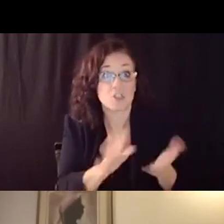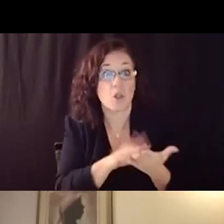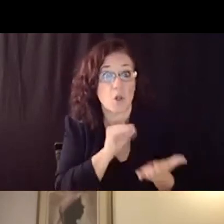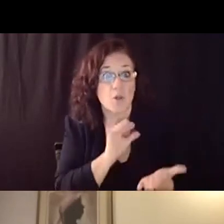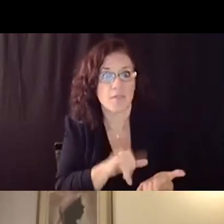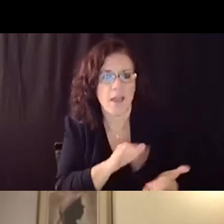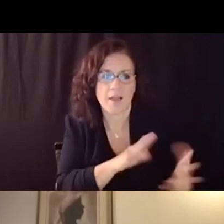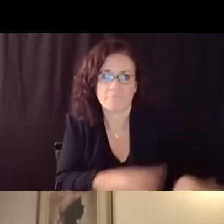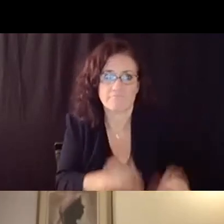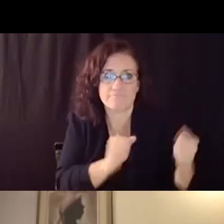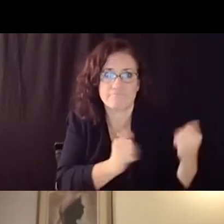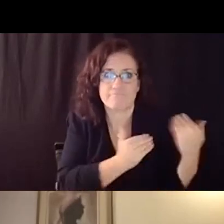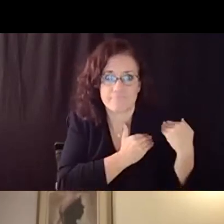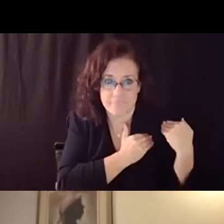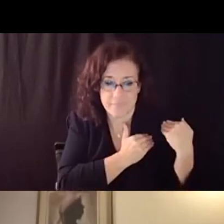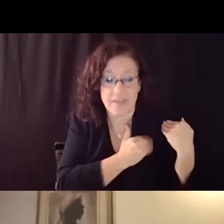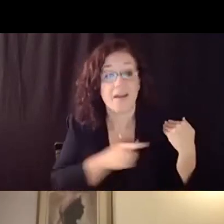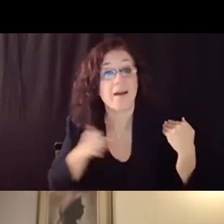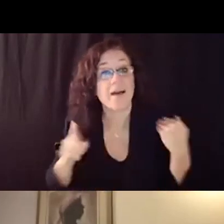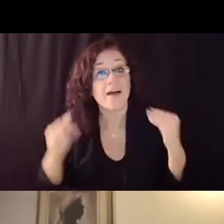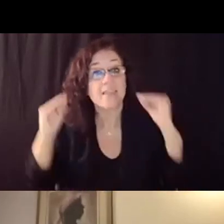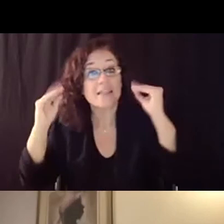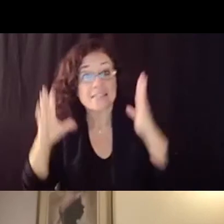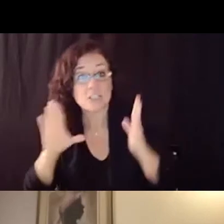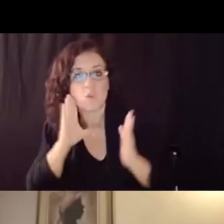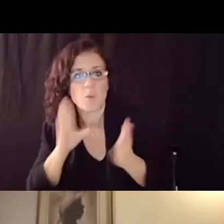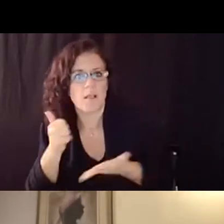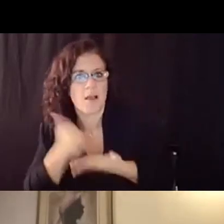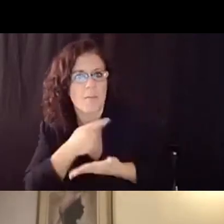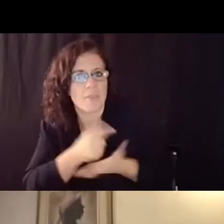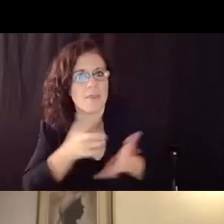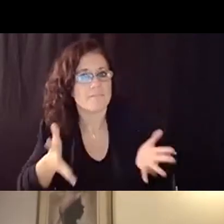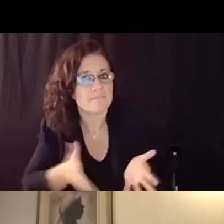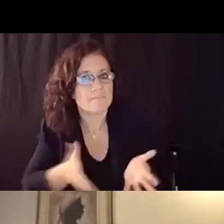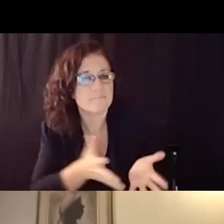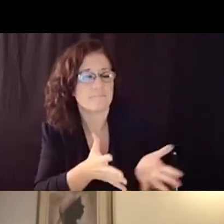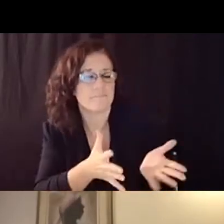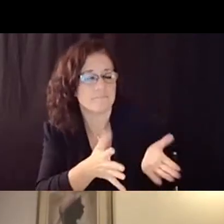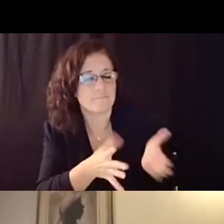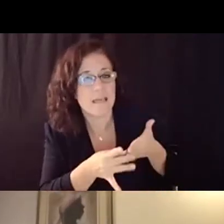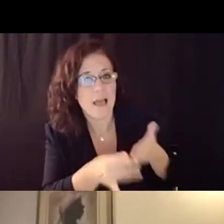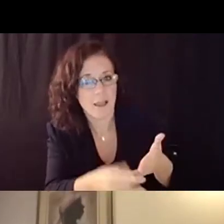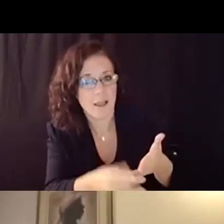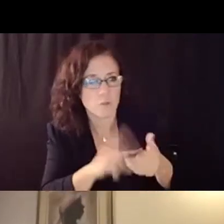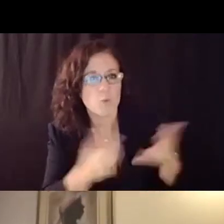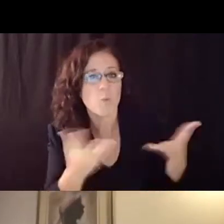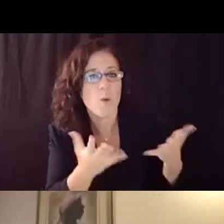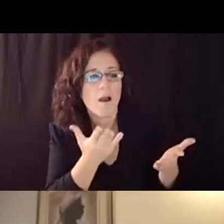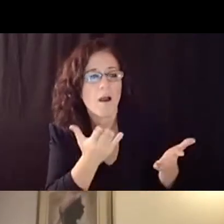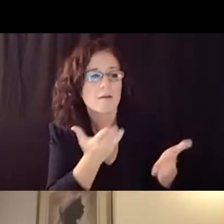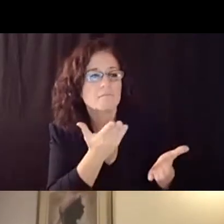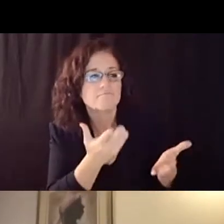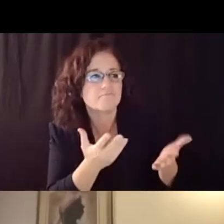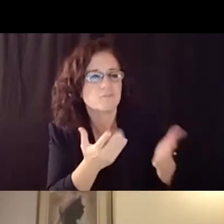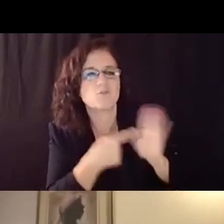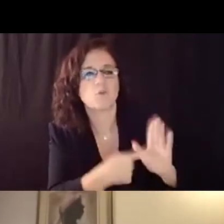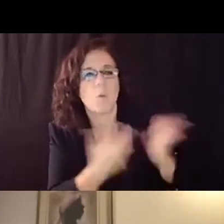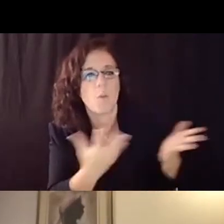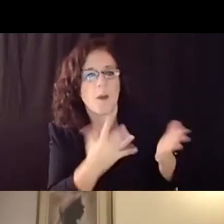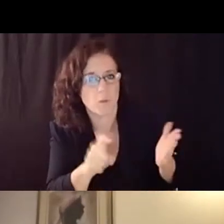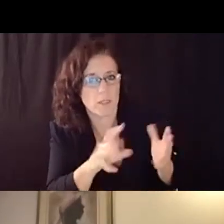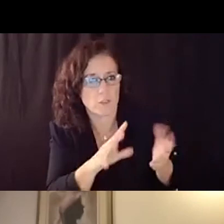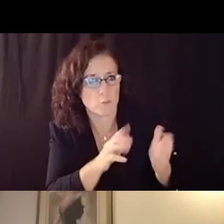learning is the teacher who helps to facilitate clarity about what that must be for the passing grade to be earned right